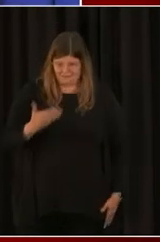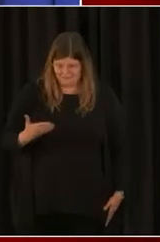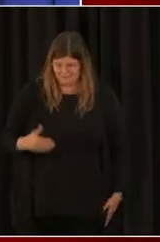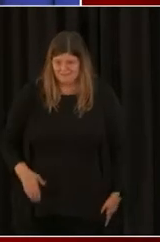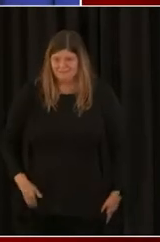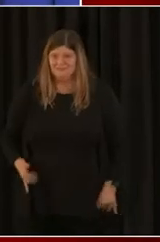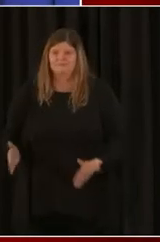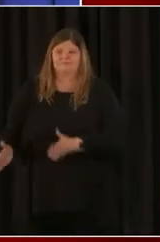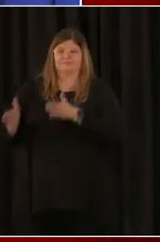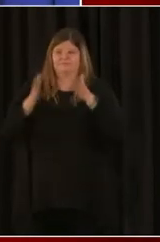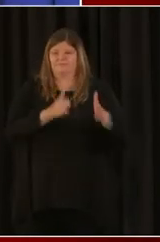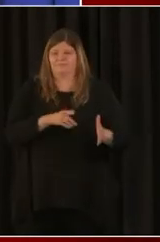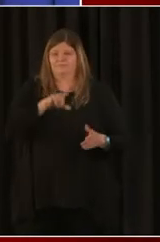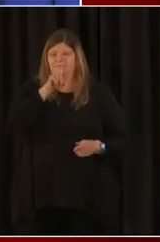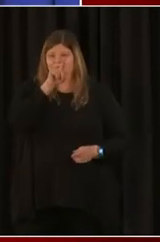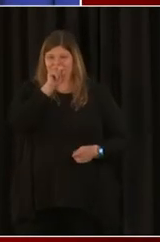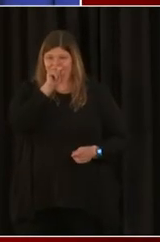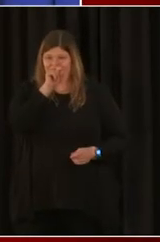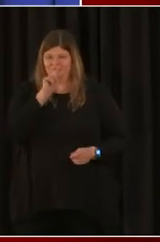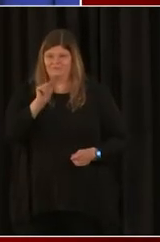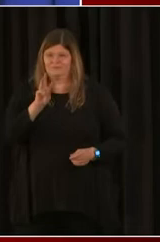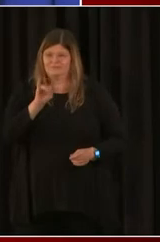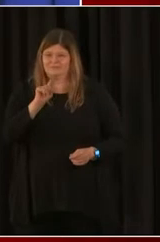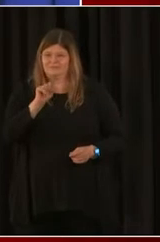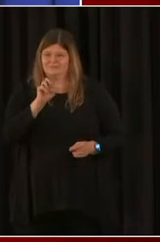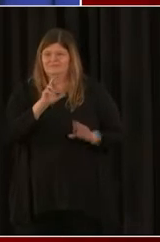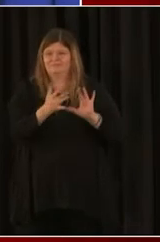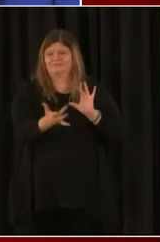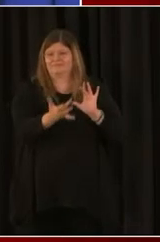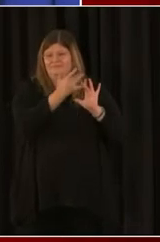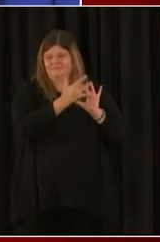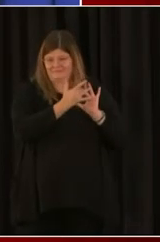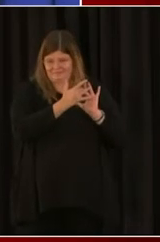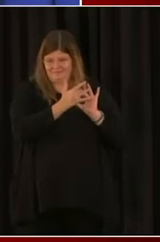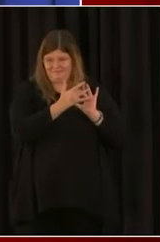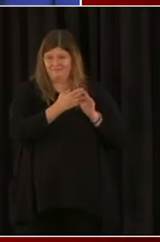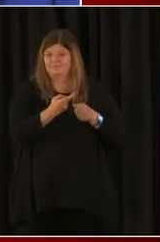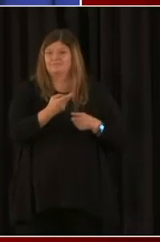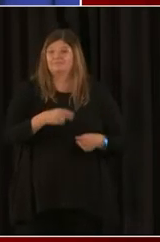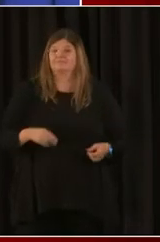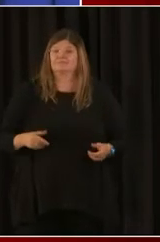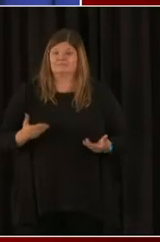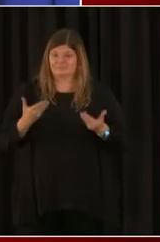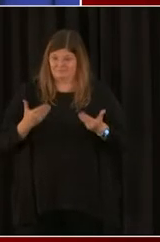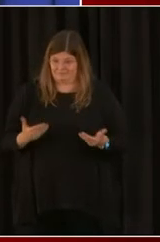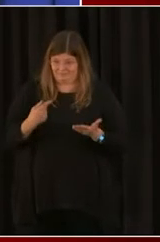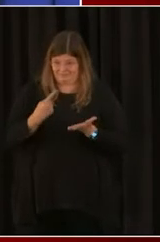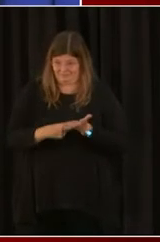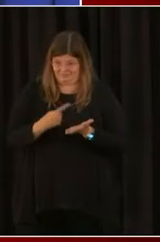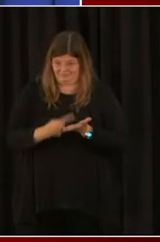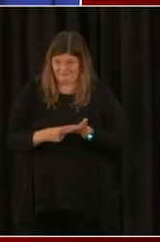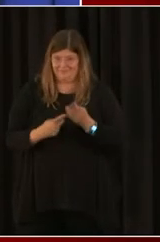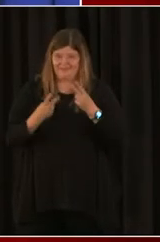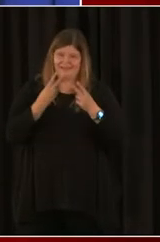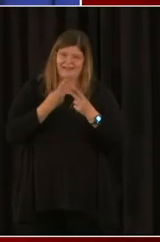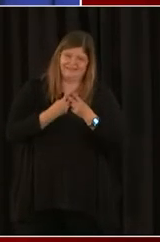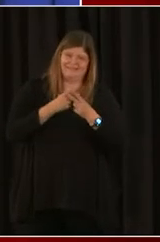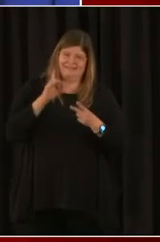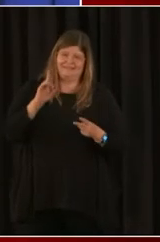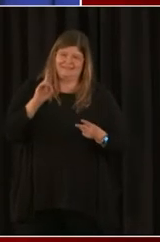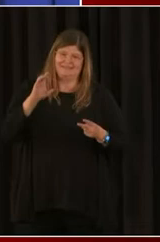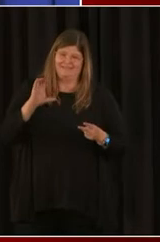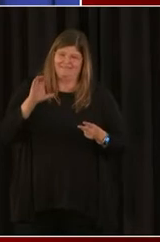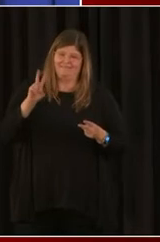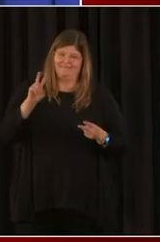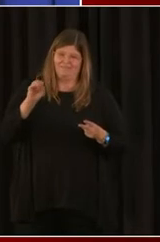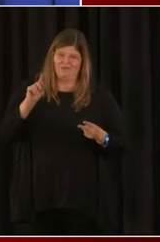from Twitter. Again, if you're on social media, you want to join the conversation, use hashtag DCHope, and that'll help us find it. So, on Twitter,